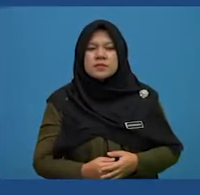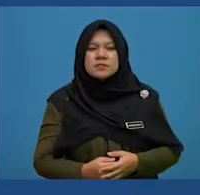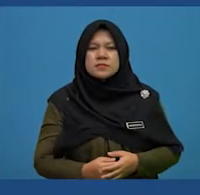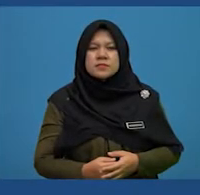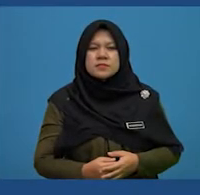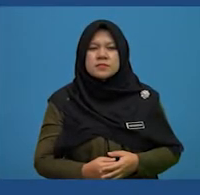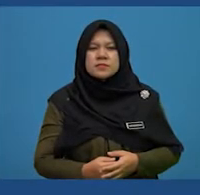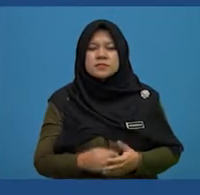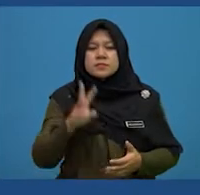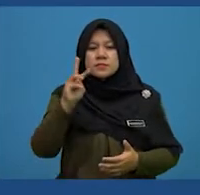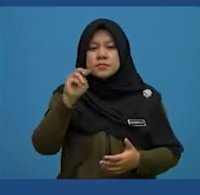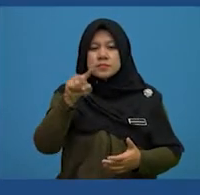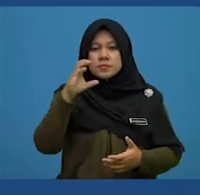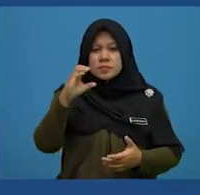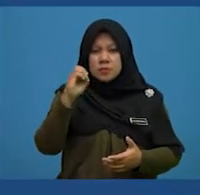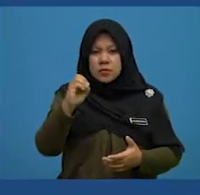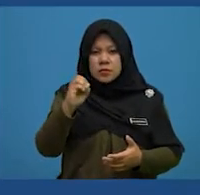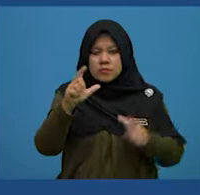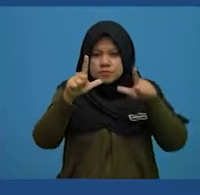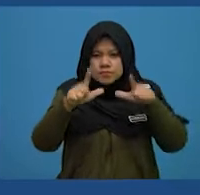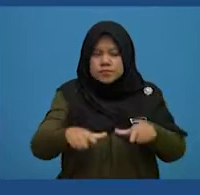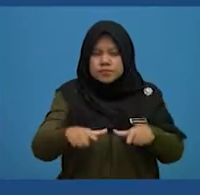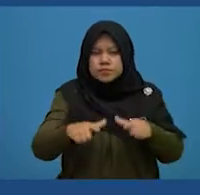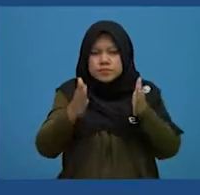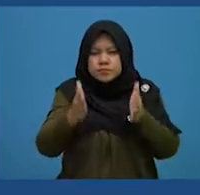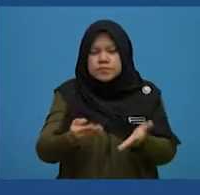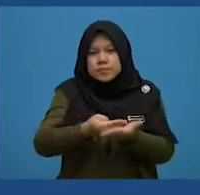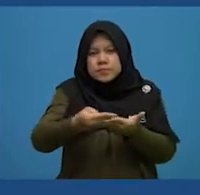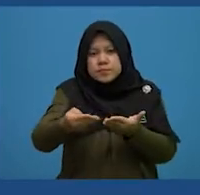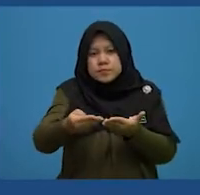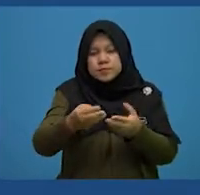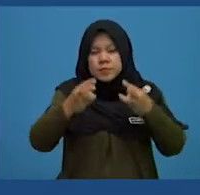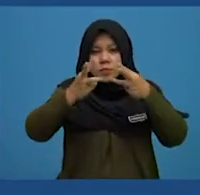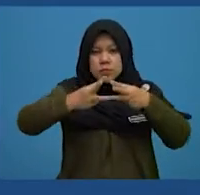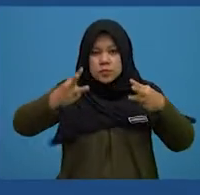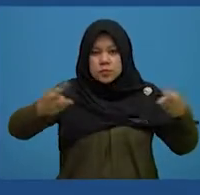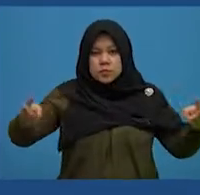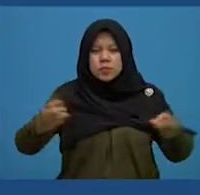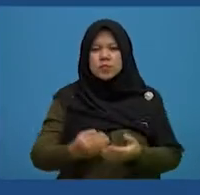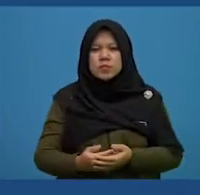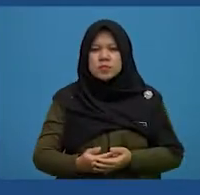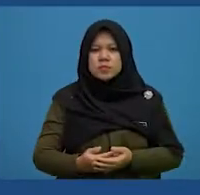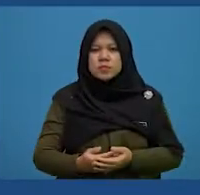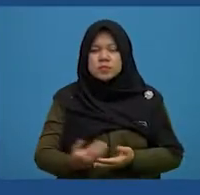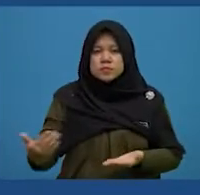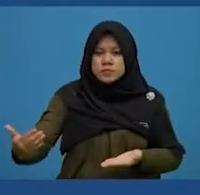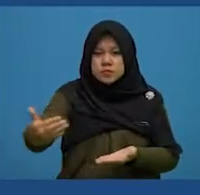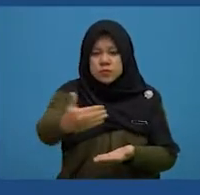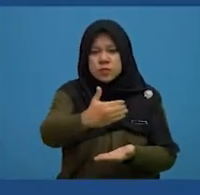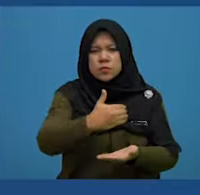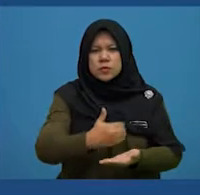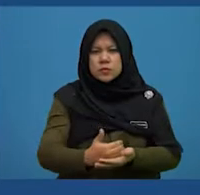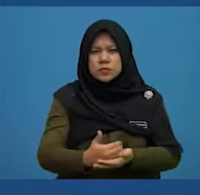Made.com is also putting its customers on the web's leading edge, by